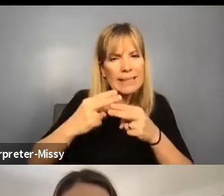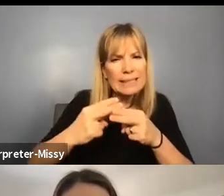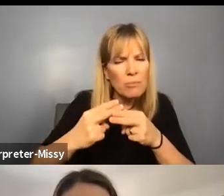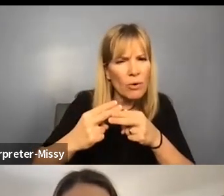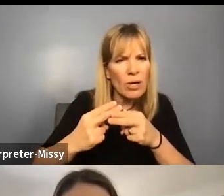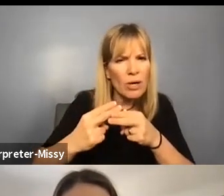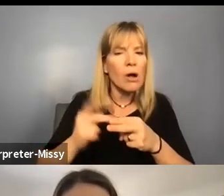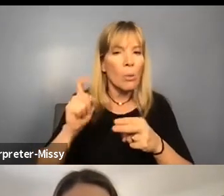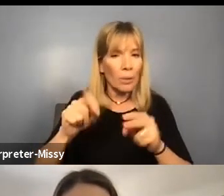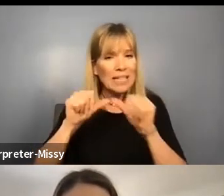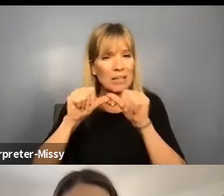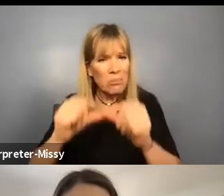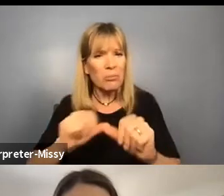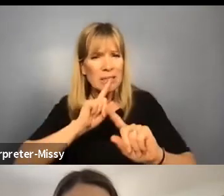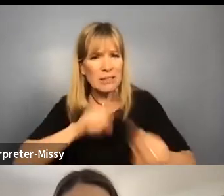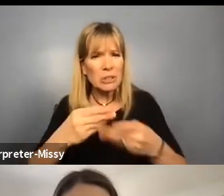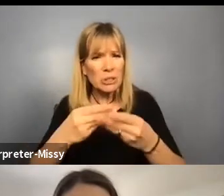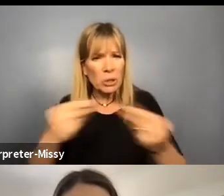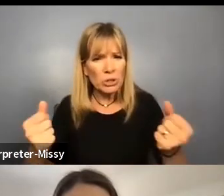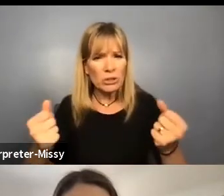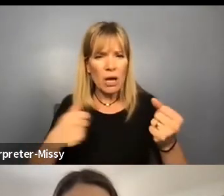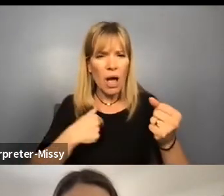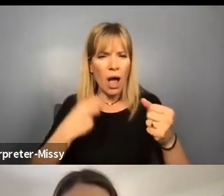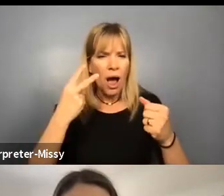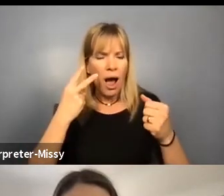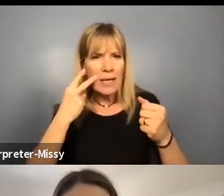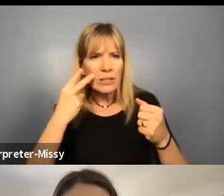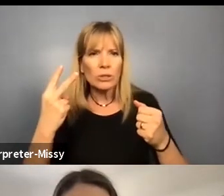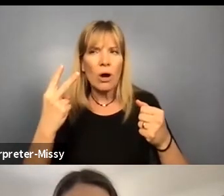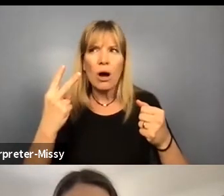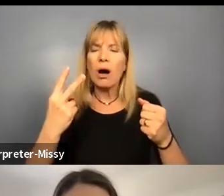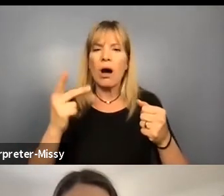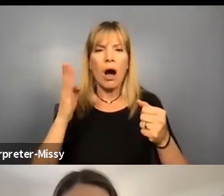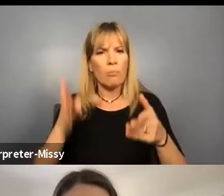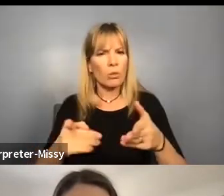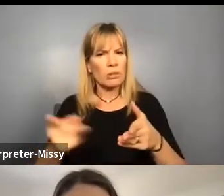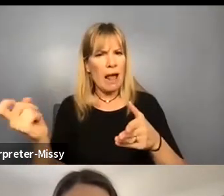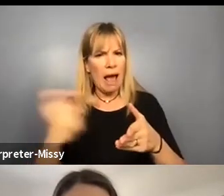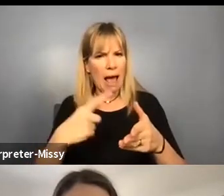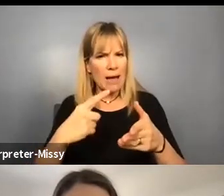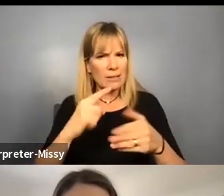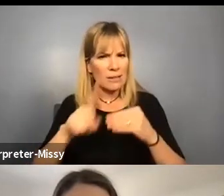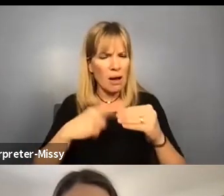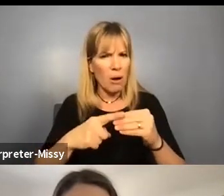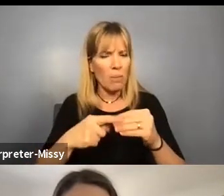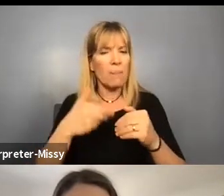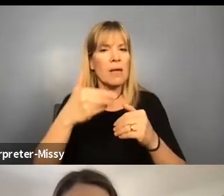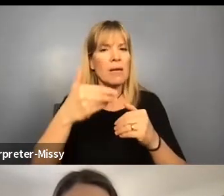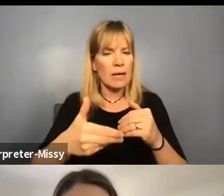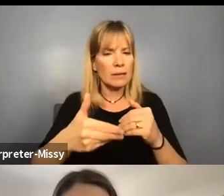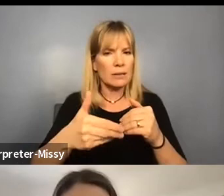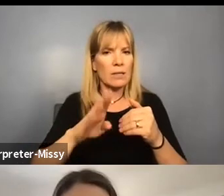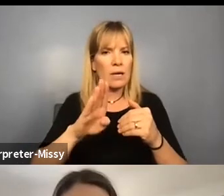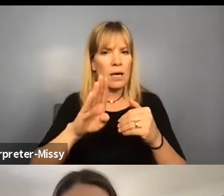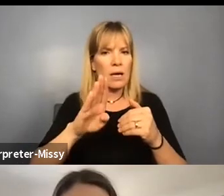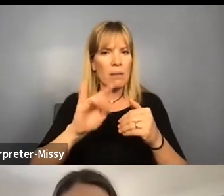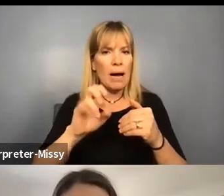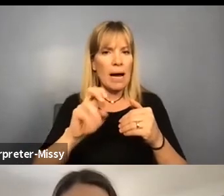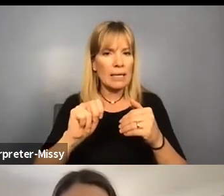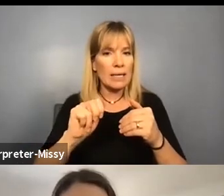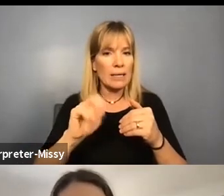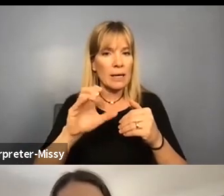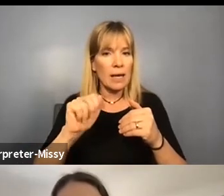We need permanent solutions. And I saw someone post a question about the next, the Biden care plan